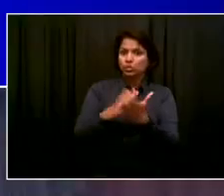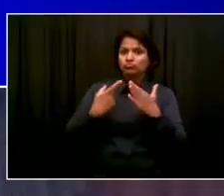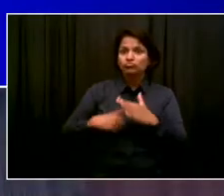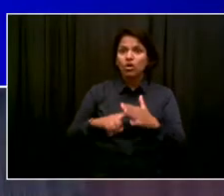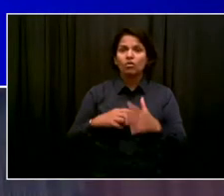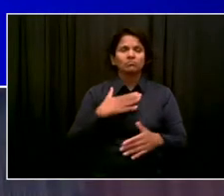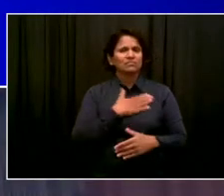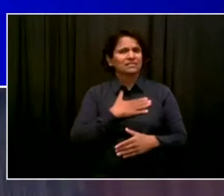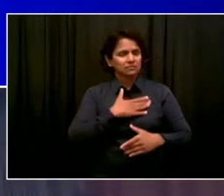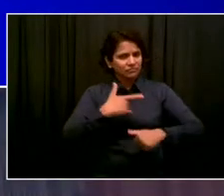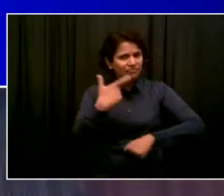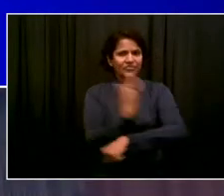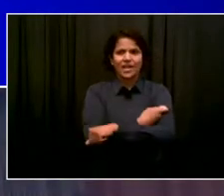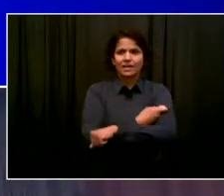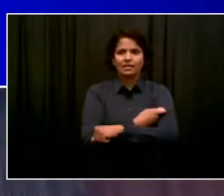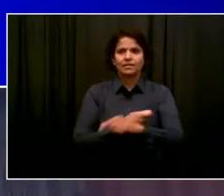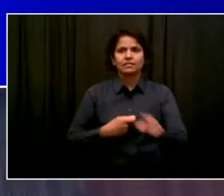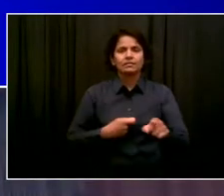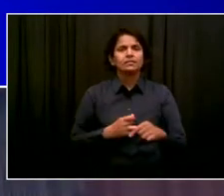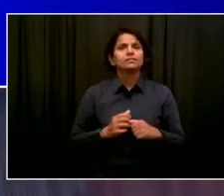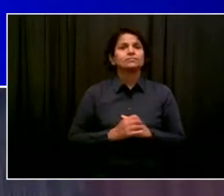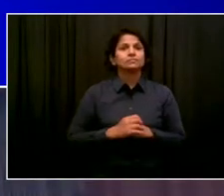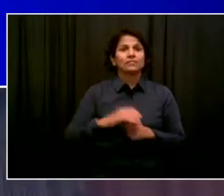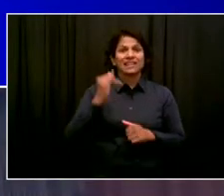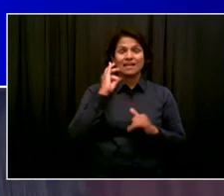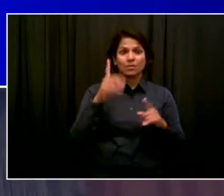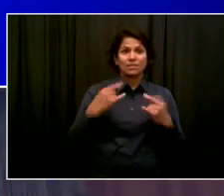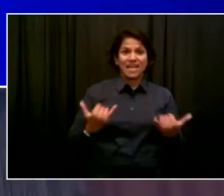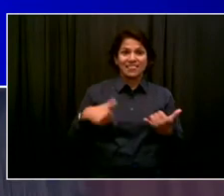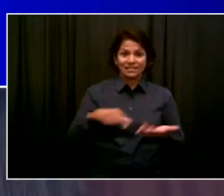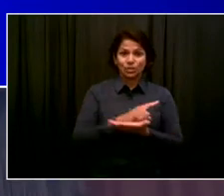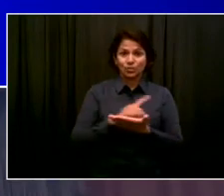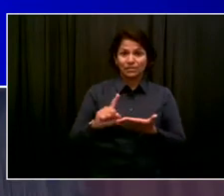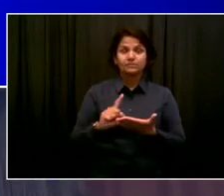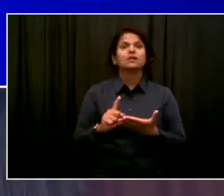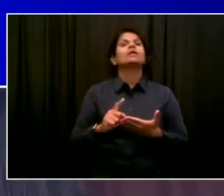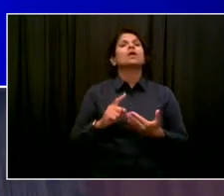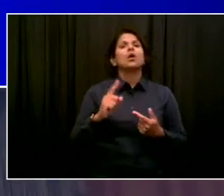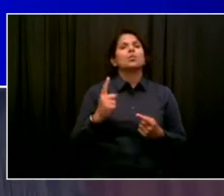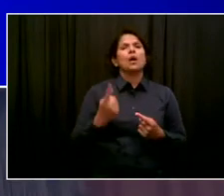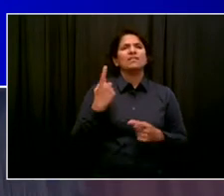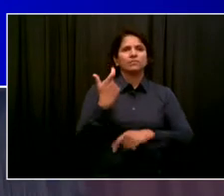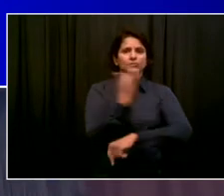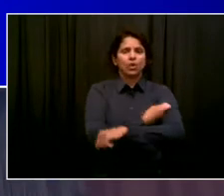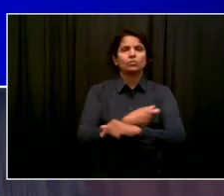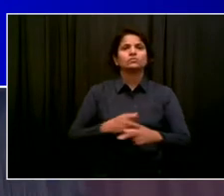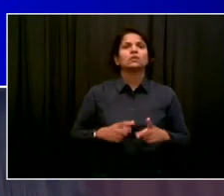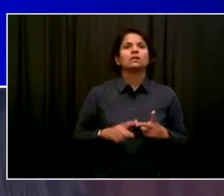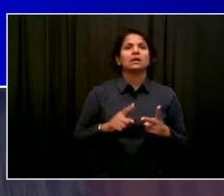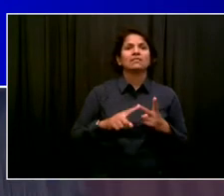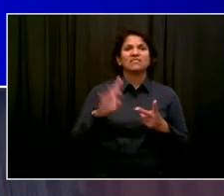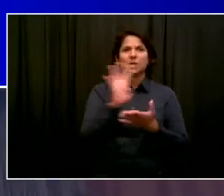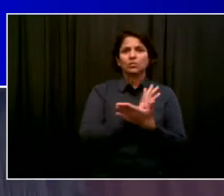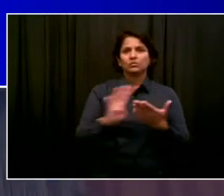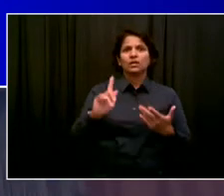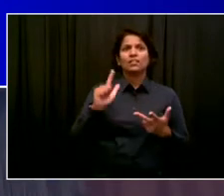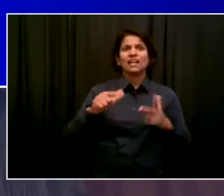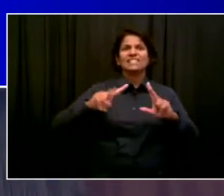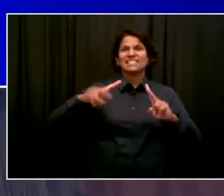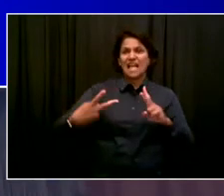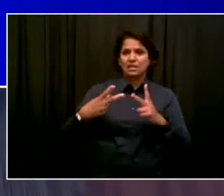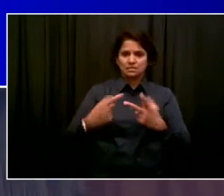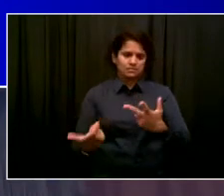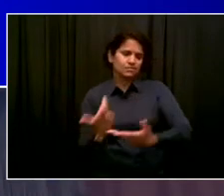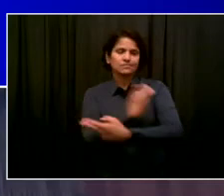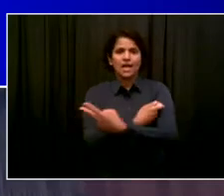on a timely basis, that gives you time ahead of school starting to be 100% sure your kids are fully vaccinated. Now, I want to emphasize